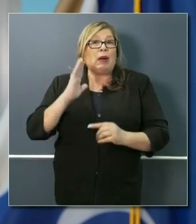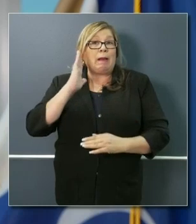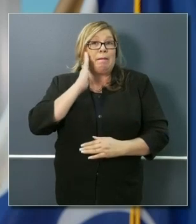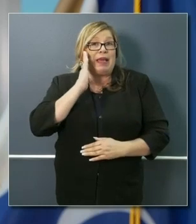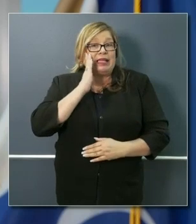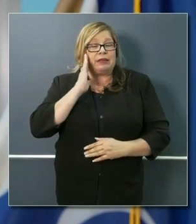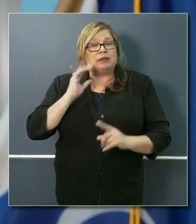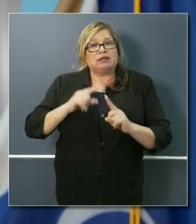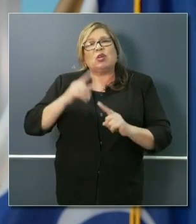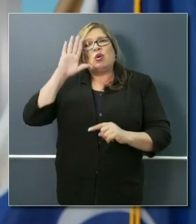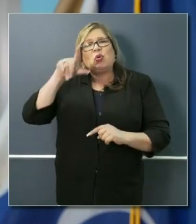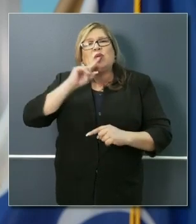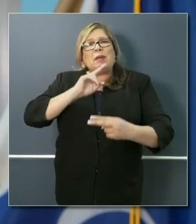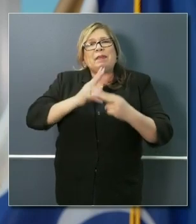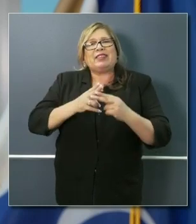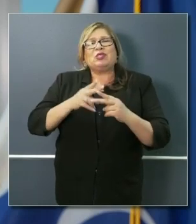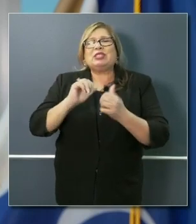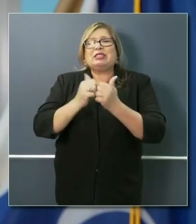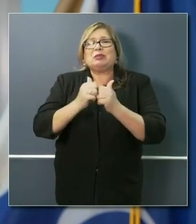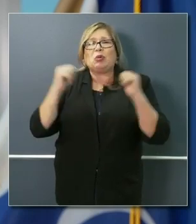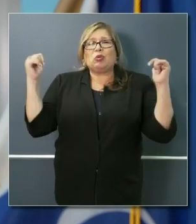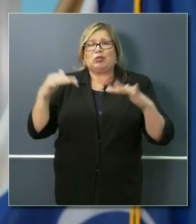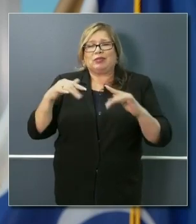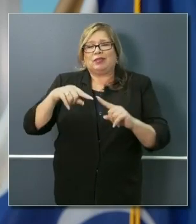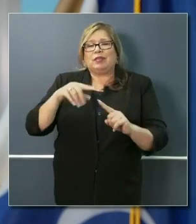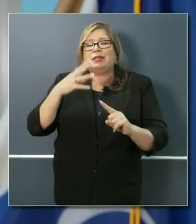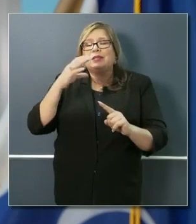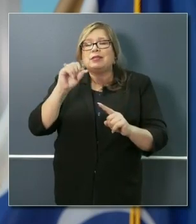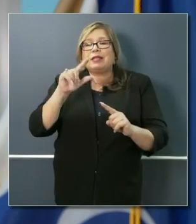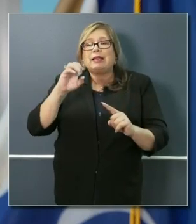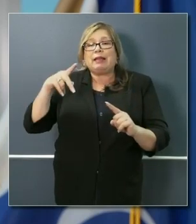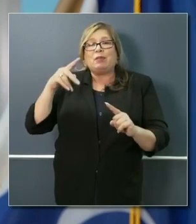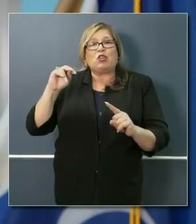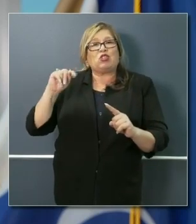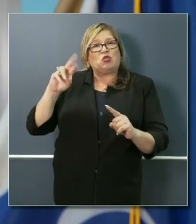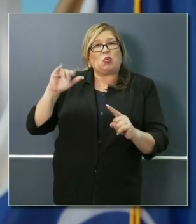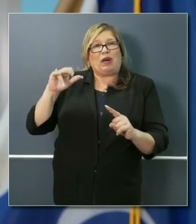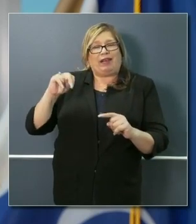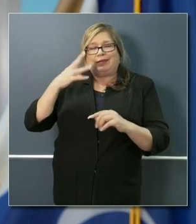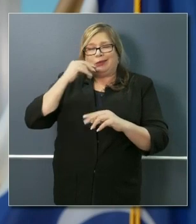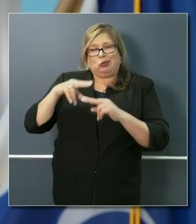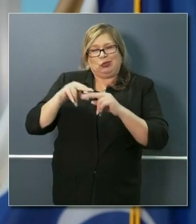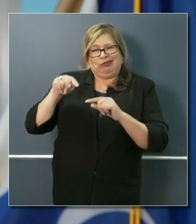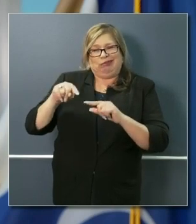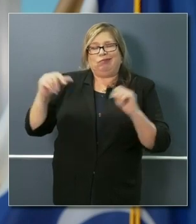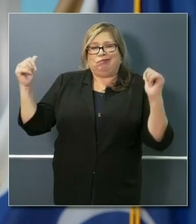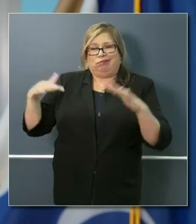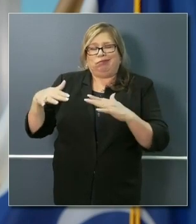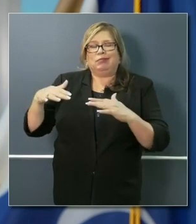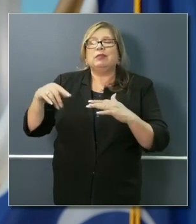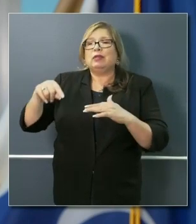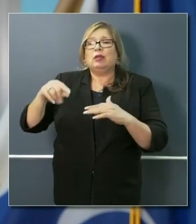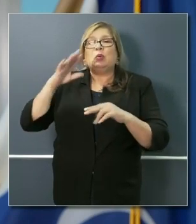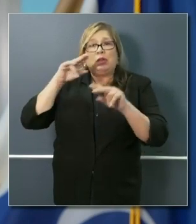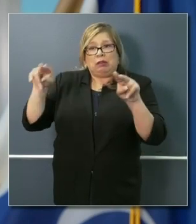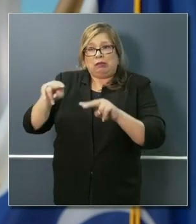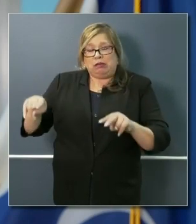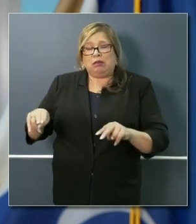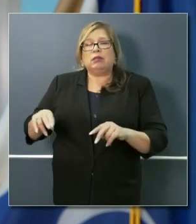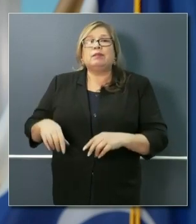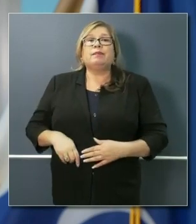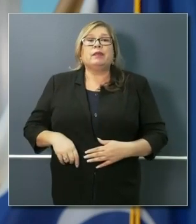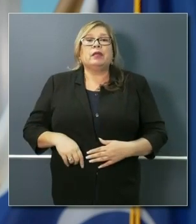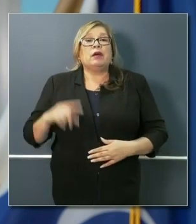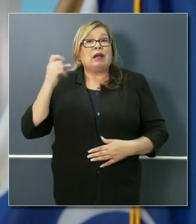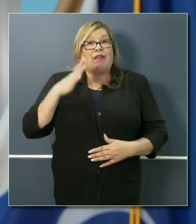beds going anywhere else in the Sacramento region? And who will staff it? Yeah, so the Sleep Train, we just signed the contract. Army Corps